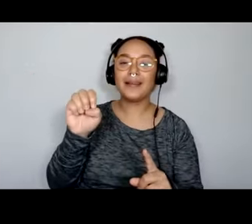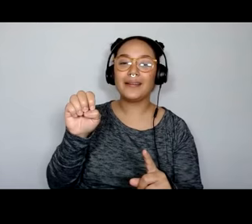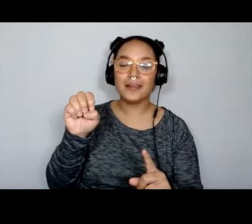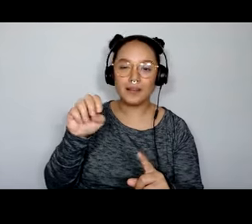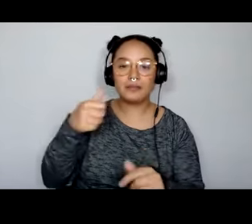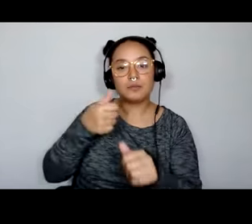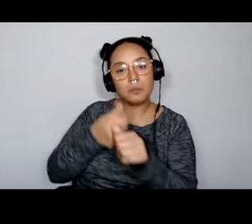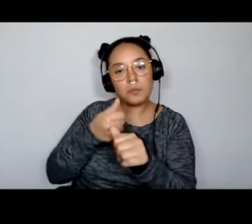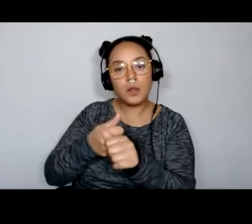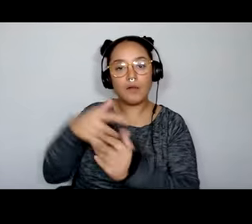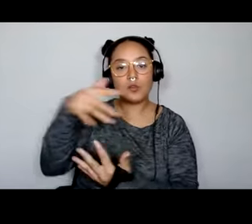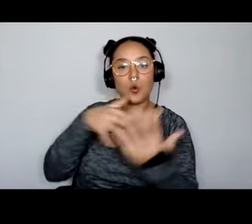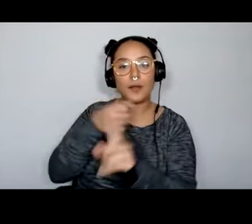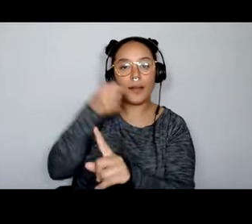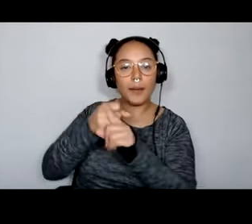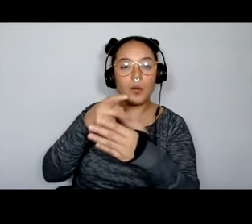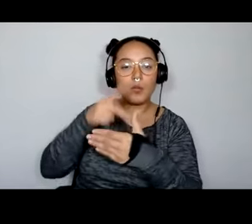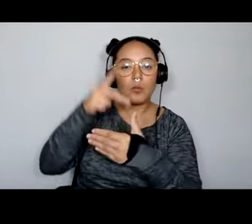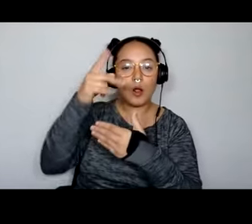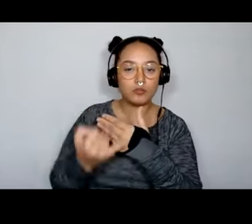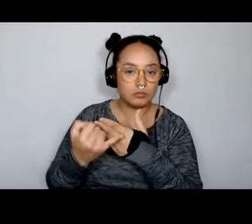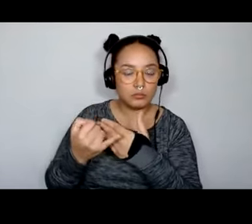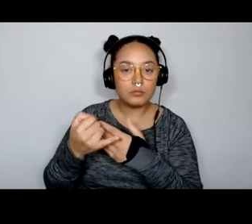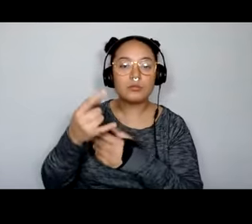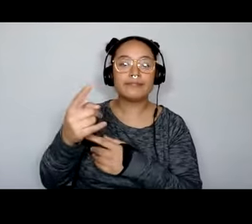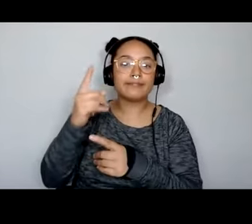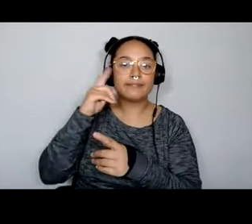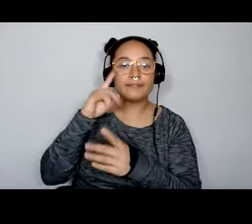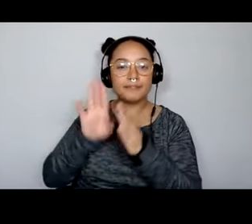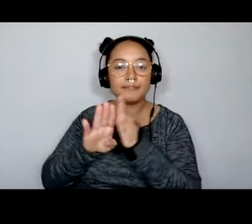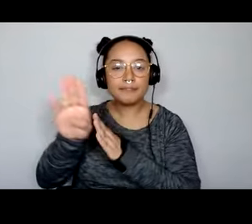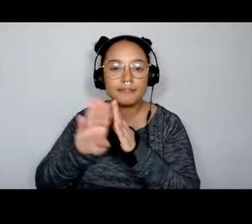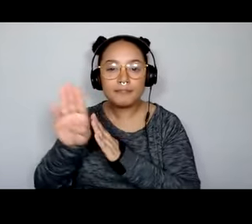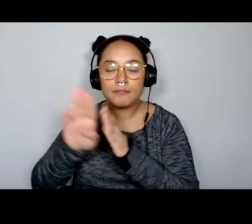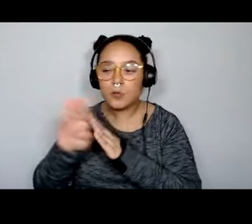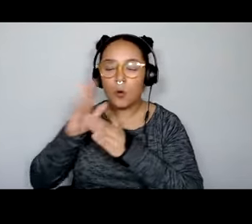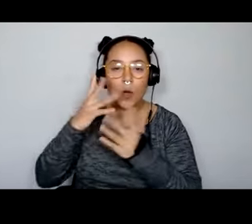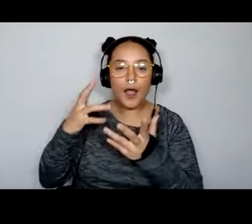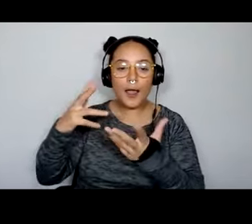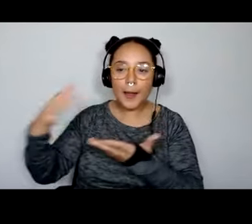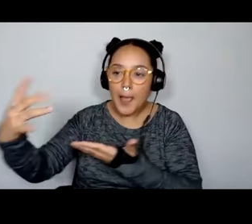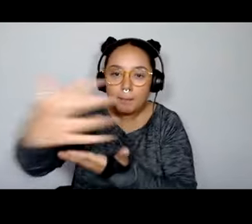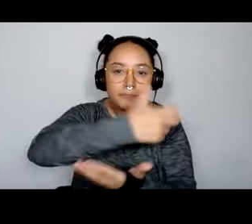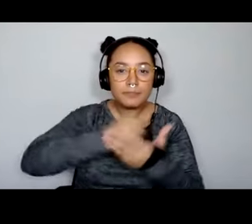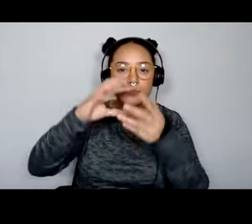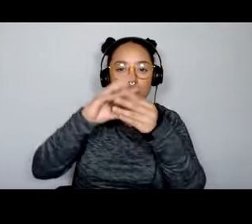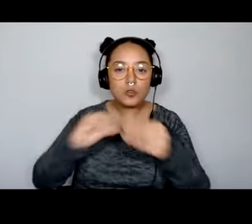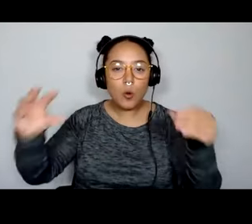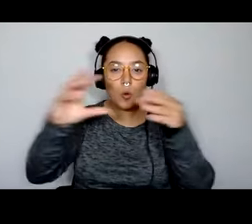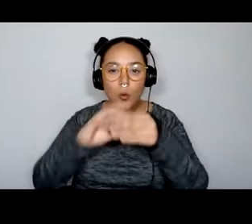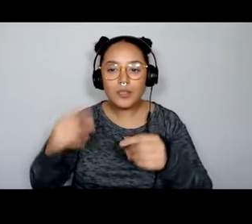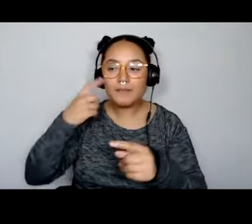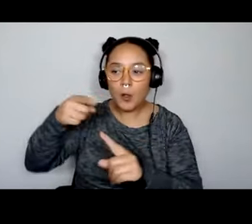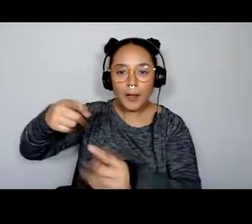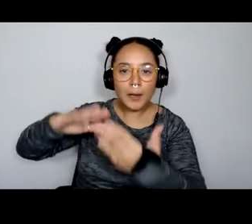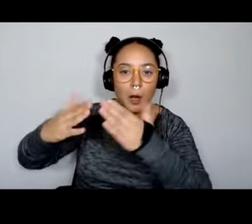impact project. Um, you know, it was really founded on the idea of documenting stories in underserved communities. And it was